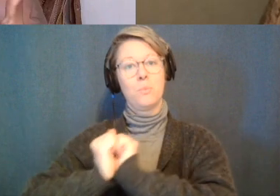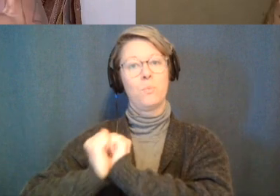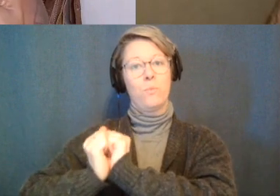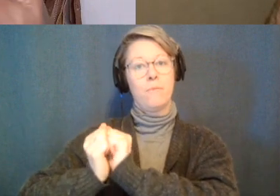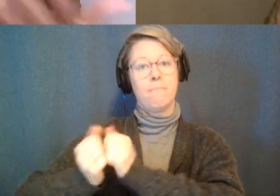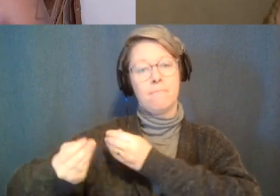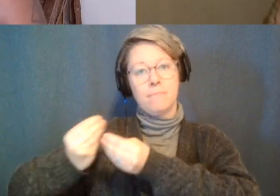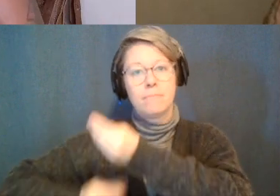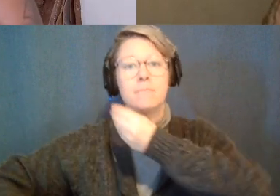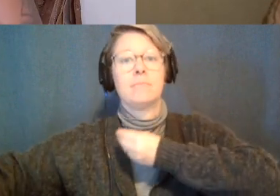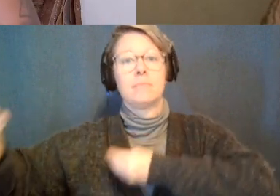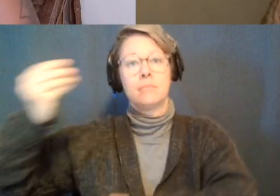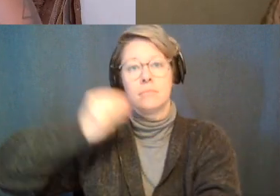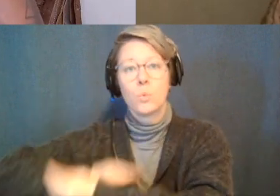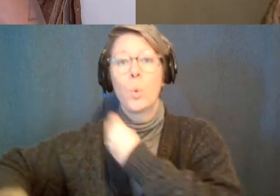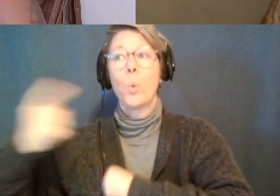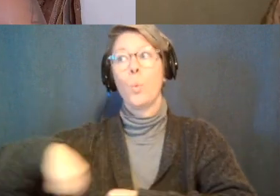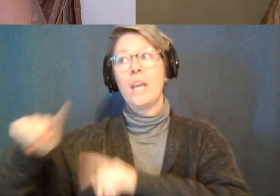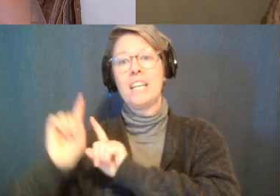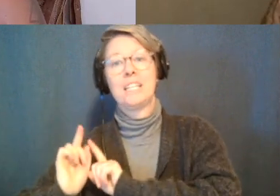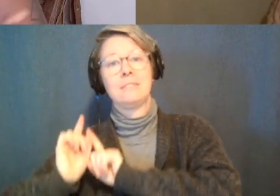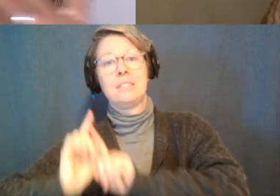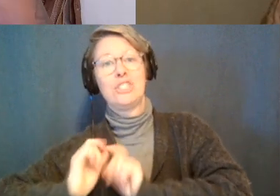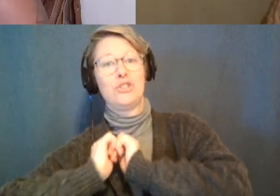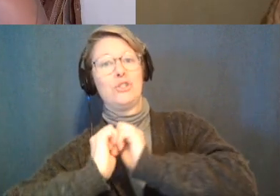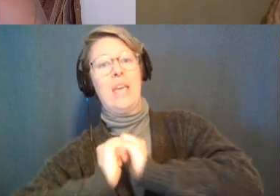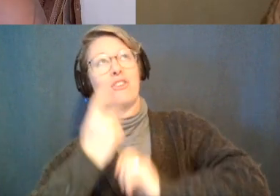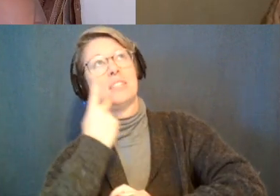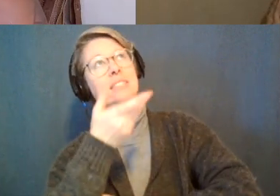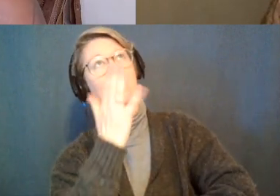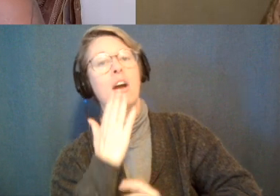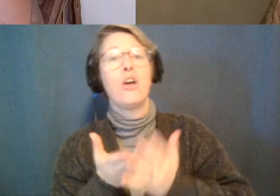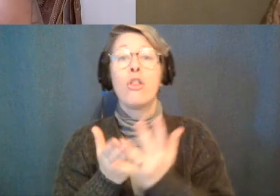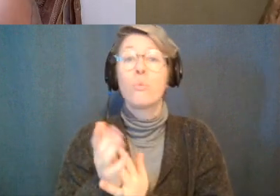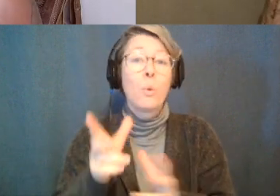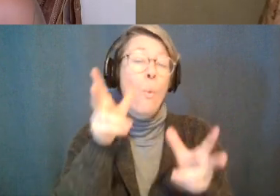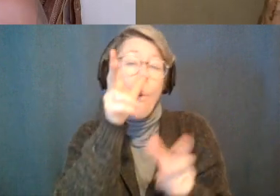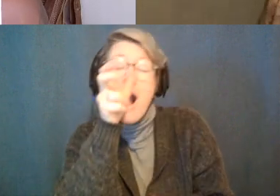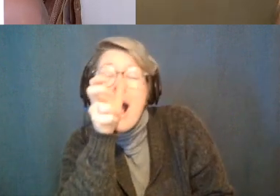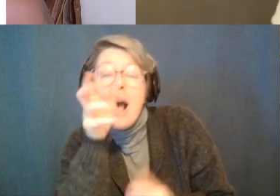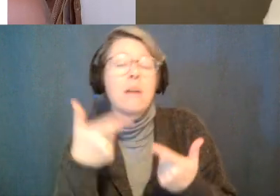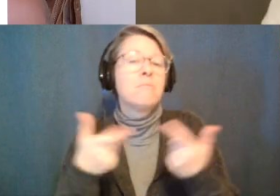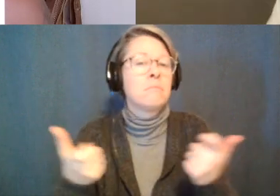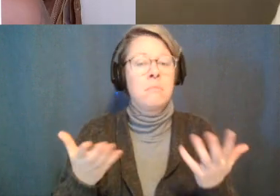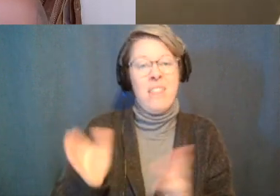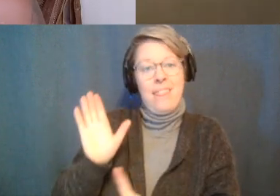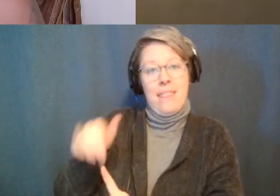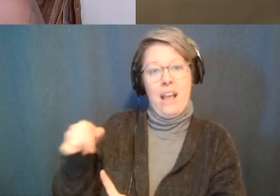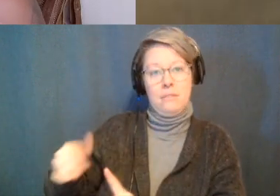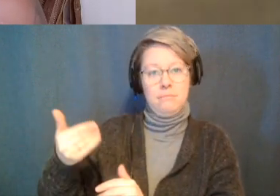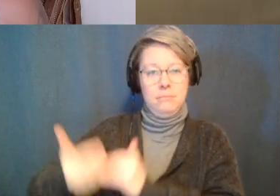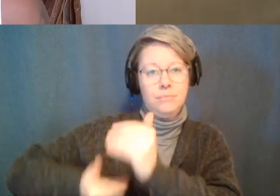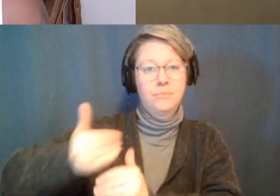meet see the face of god together through these practices through orgasm through all of this and it's interesting because